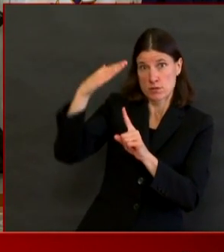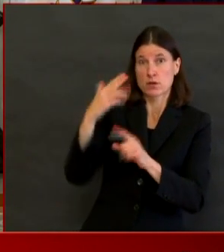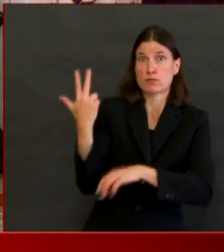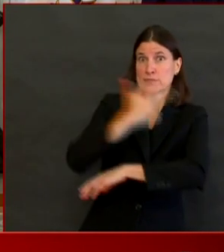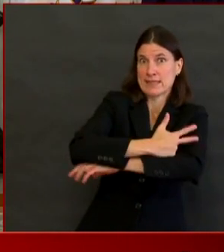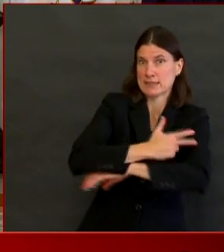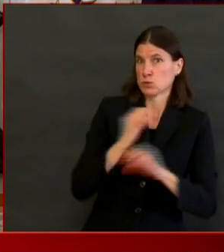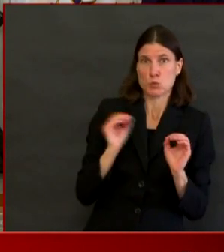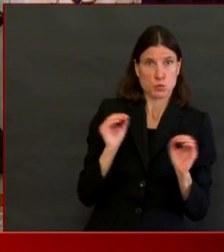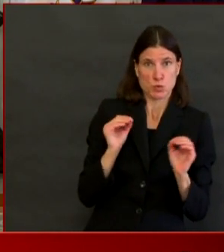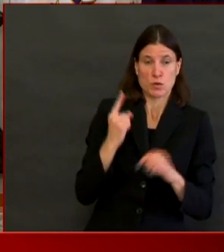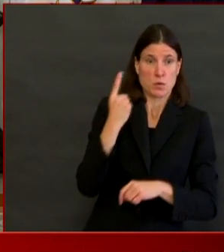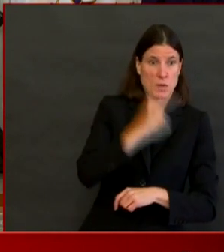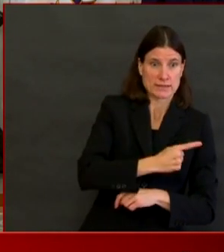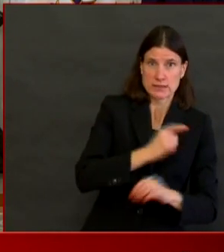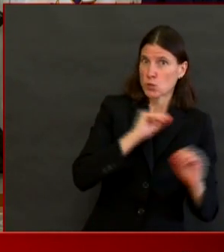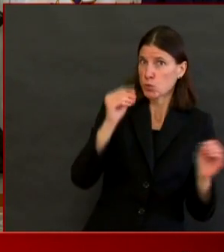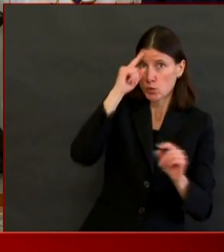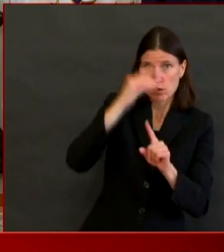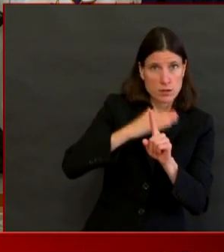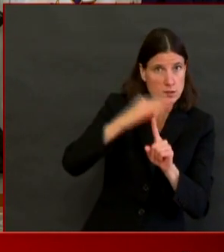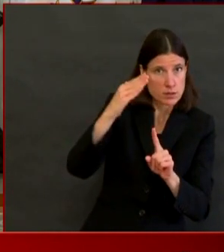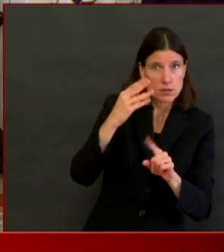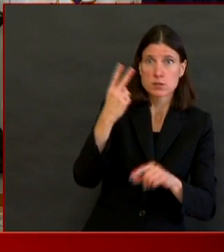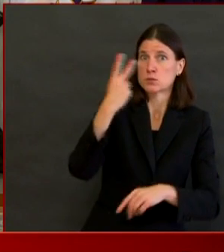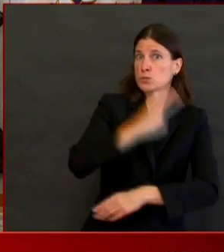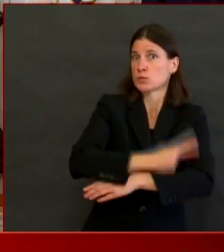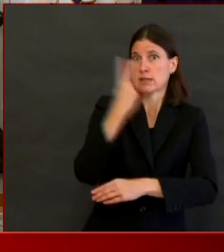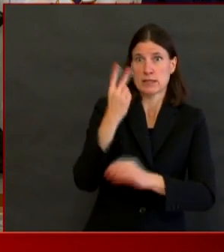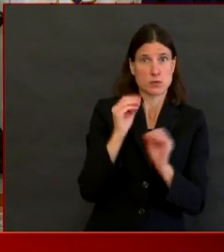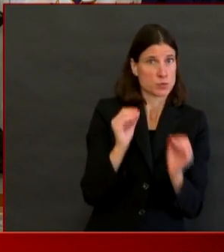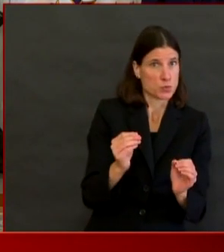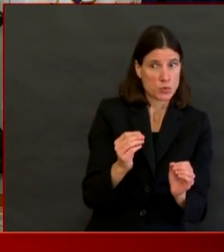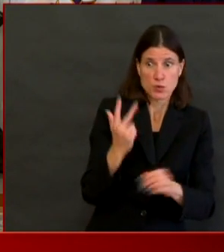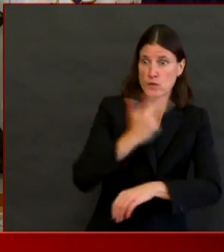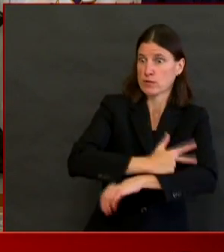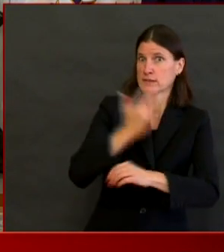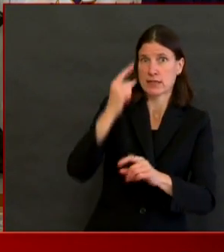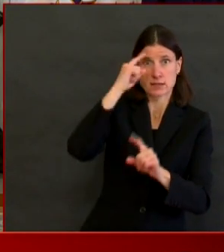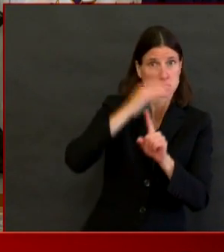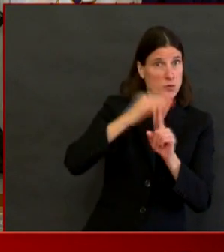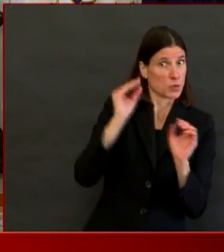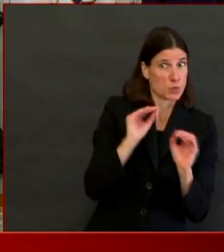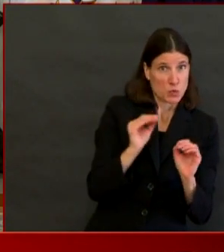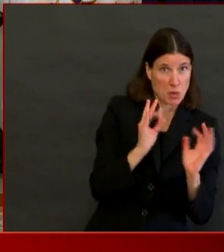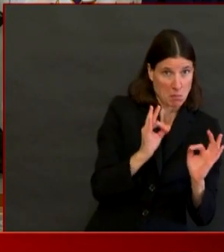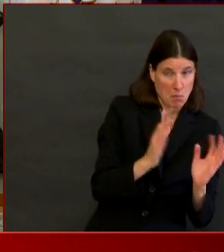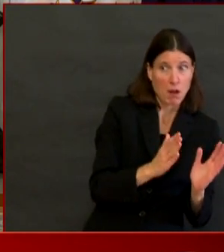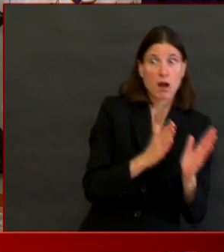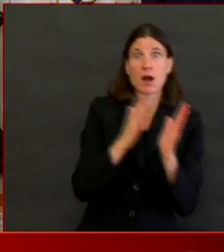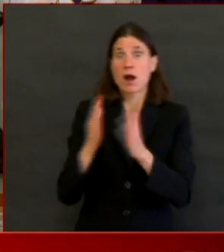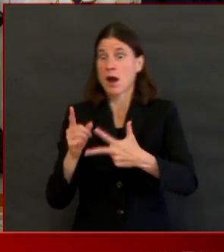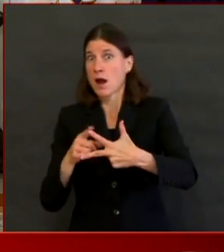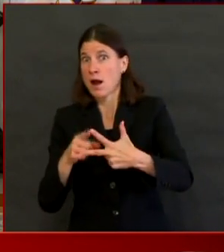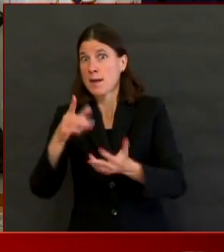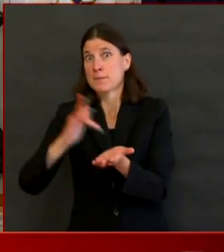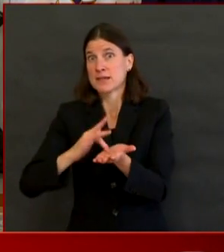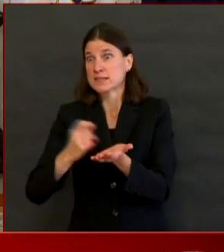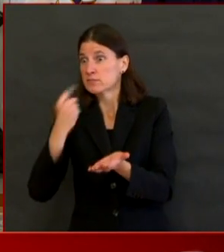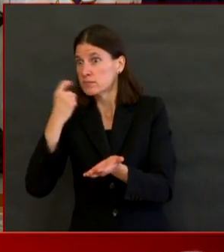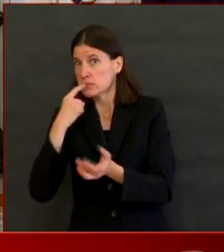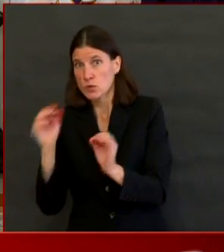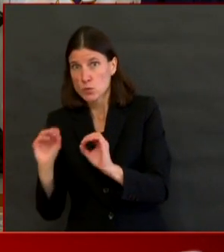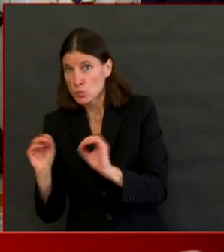to reduce fever. You have to be fever-free for a full 72 hours during the last seven days of that,